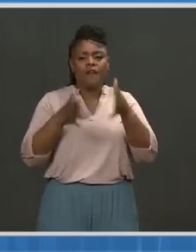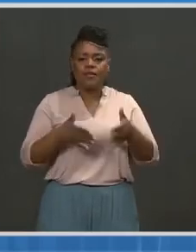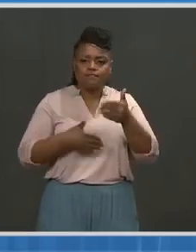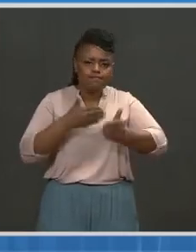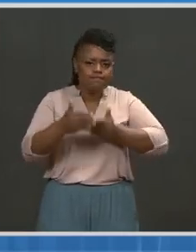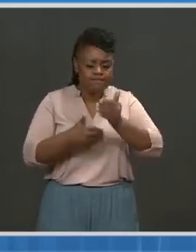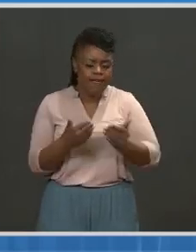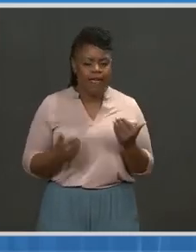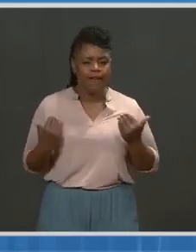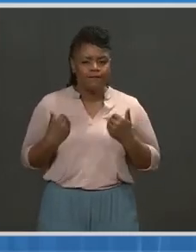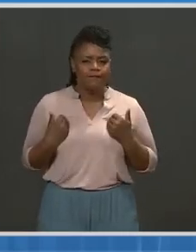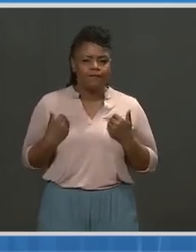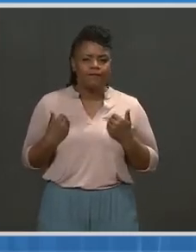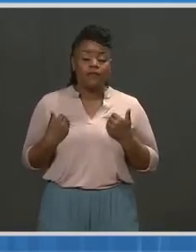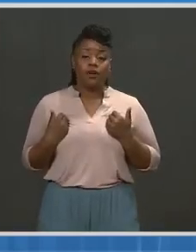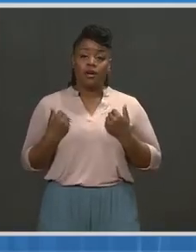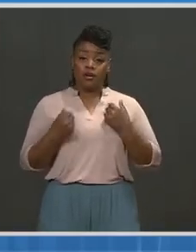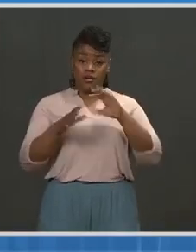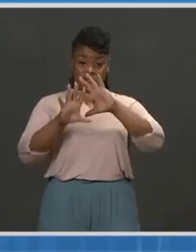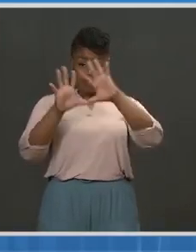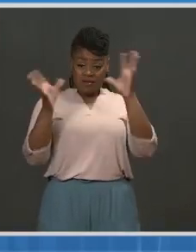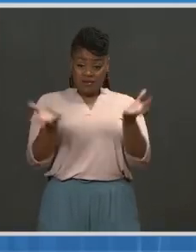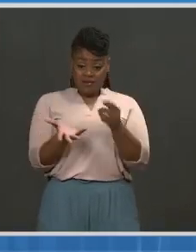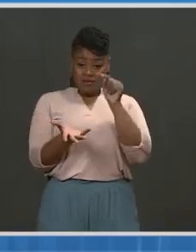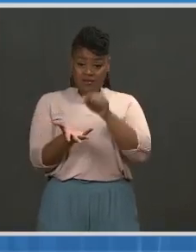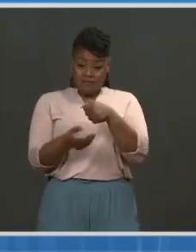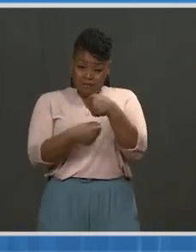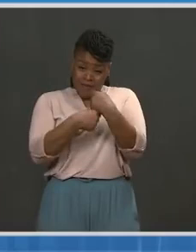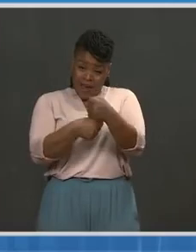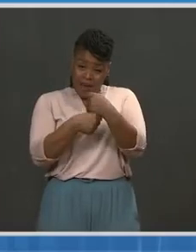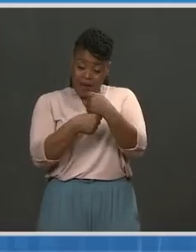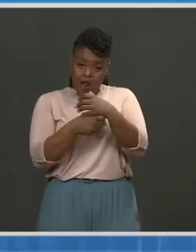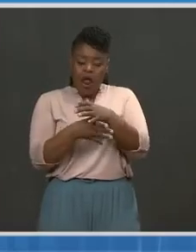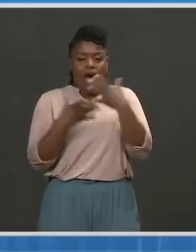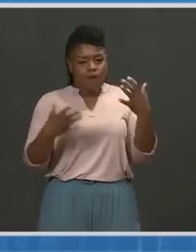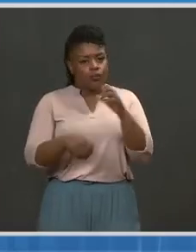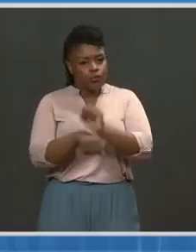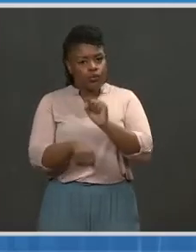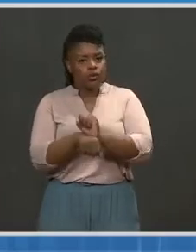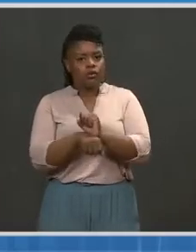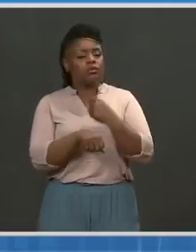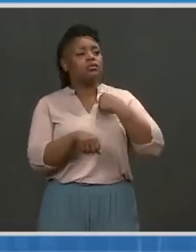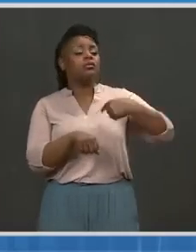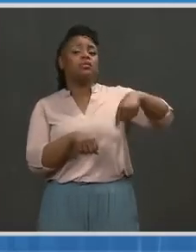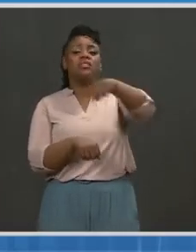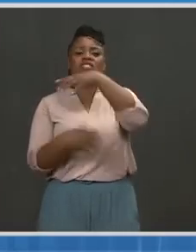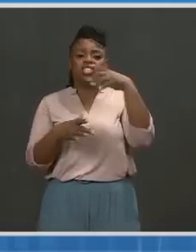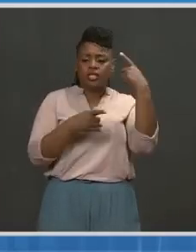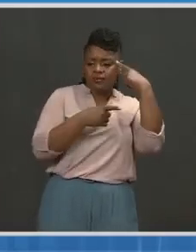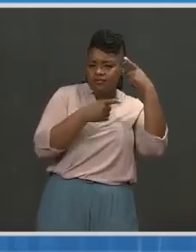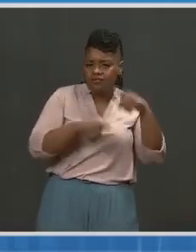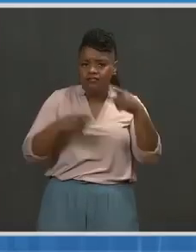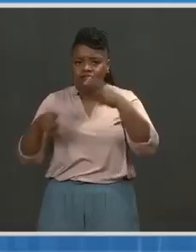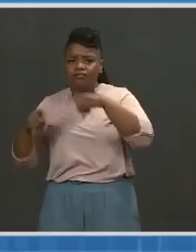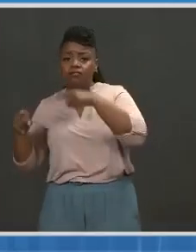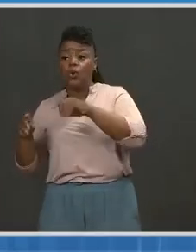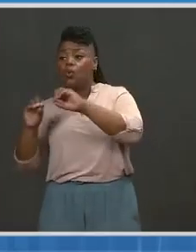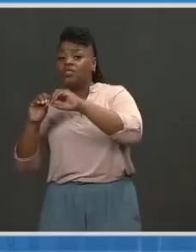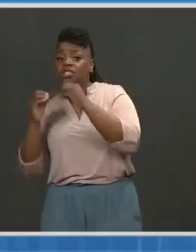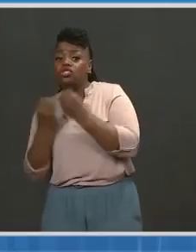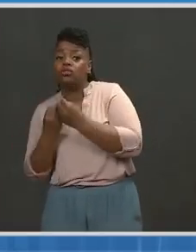Grinding out these increases week after week takes tremendous effort and partnership with the vaccine manufacturers, the